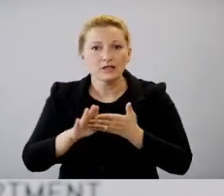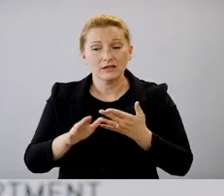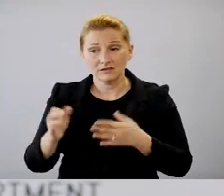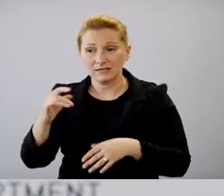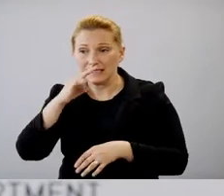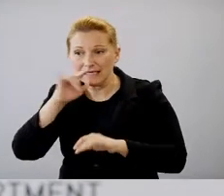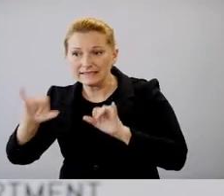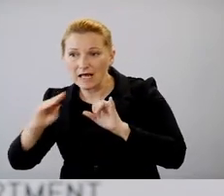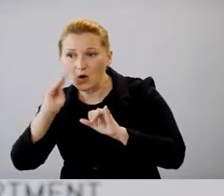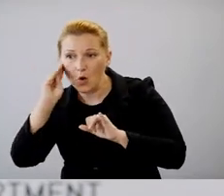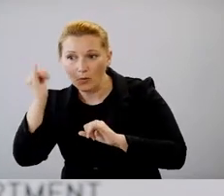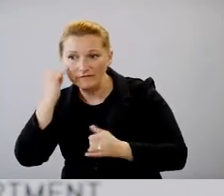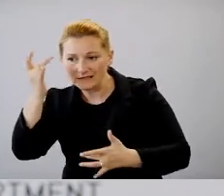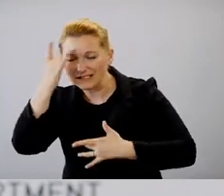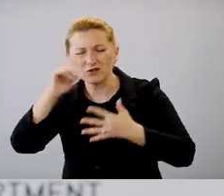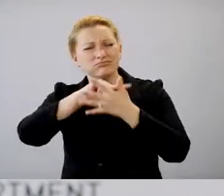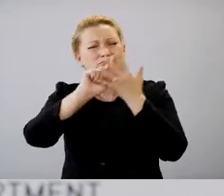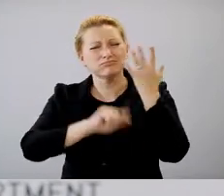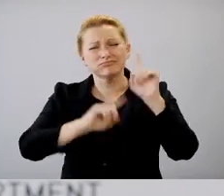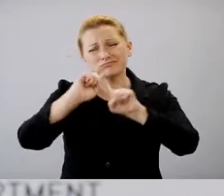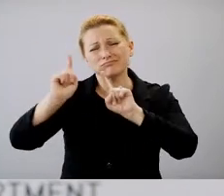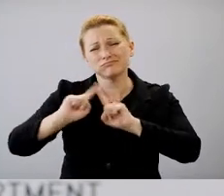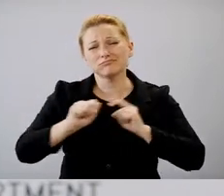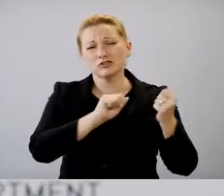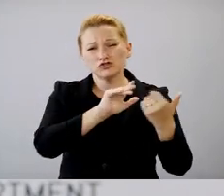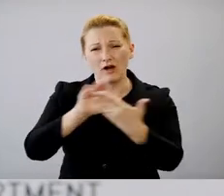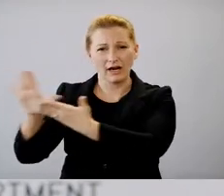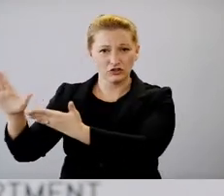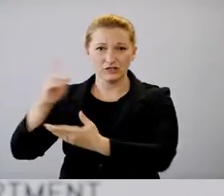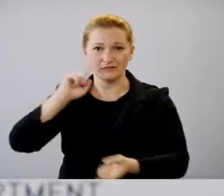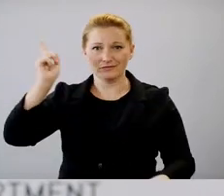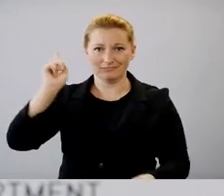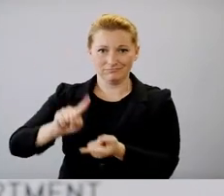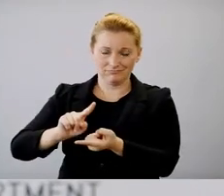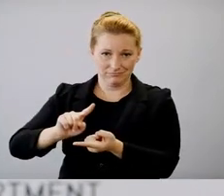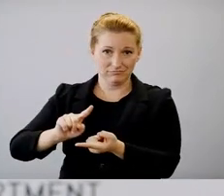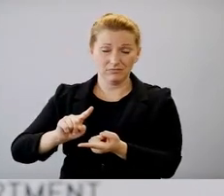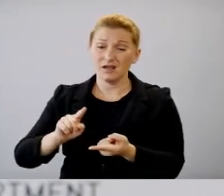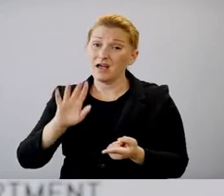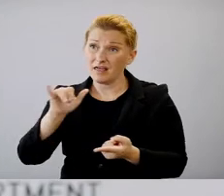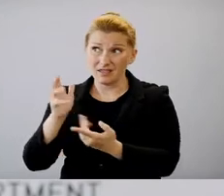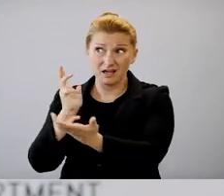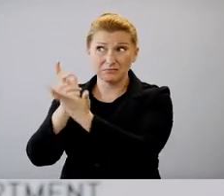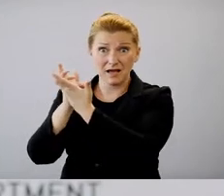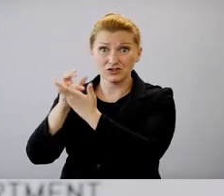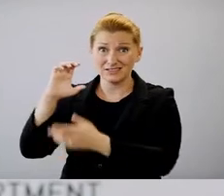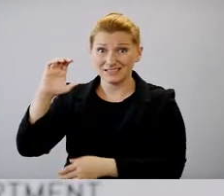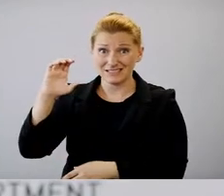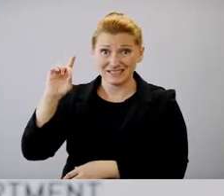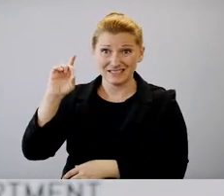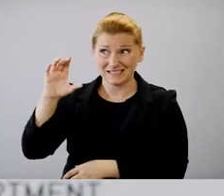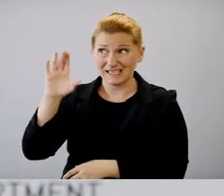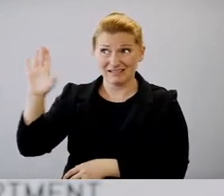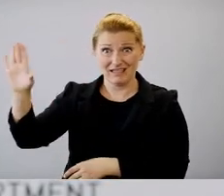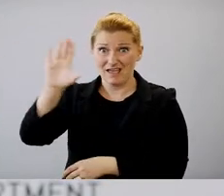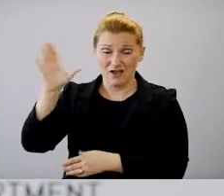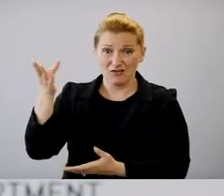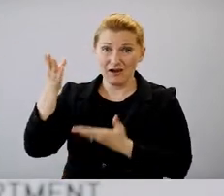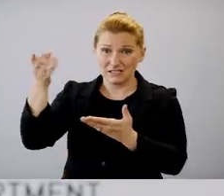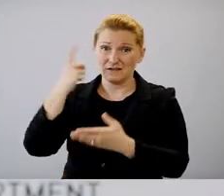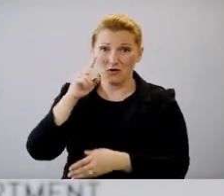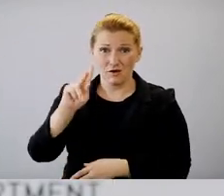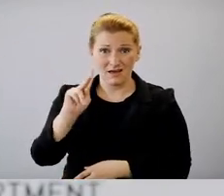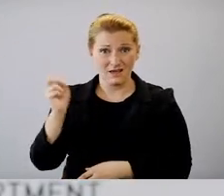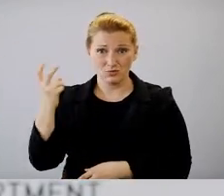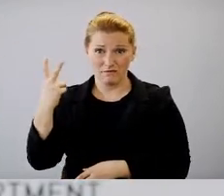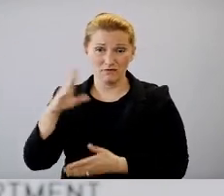So it's a number of, uh, different strategies. And those are in alignment with the Centers for Disease Control and Prevention guidance for, uh, K through